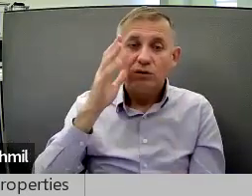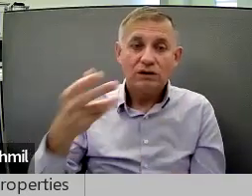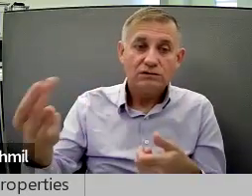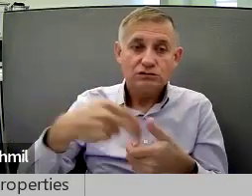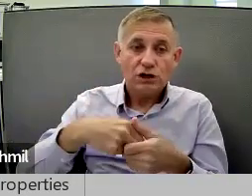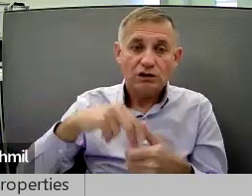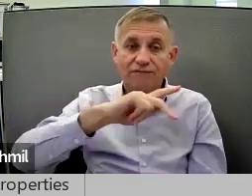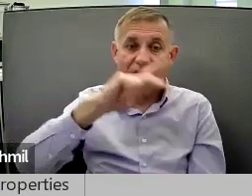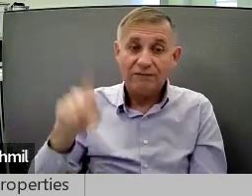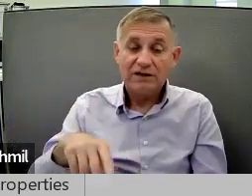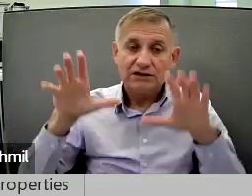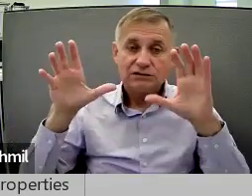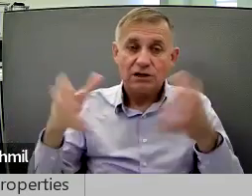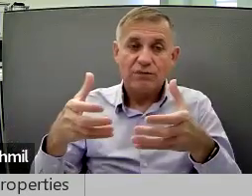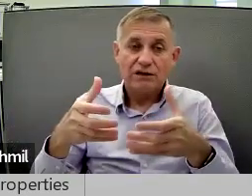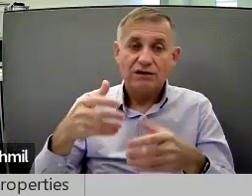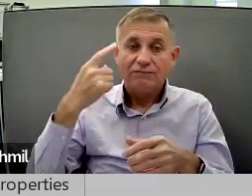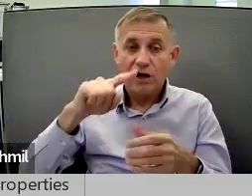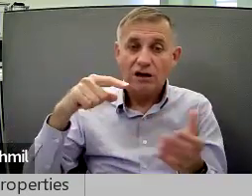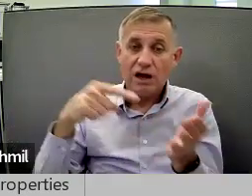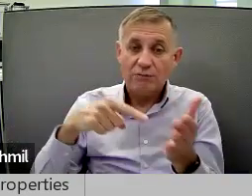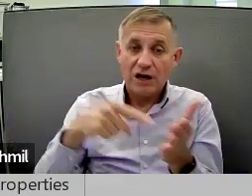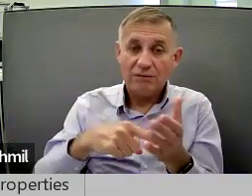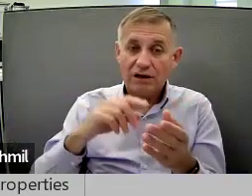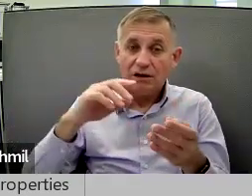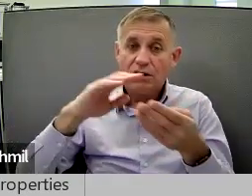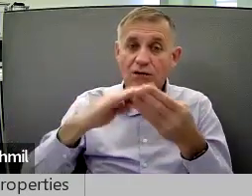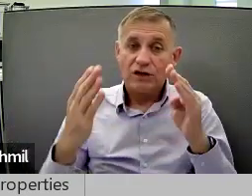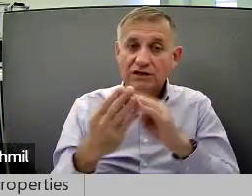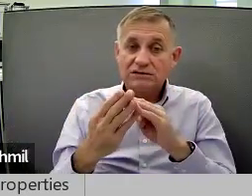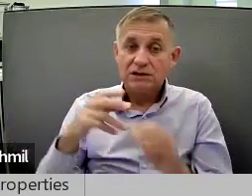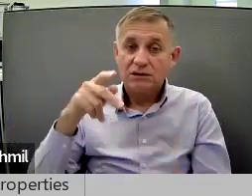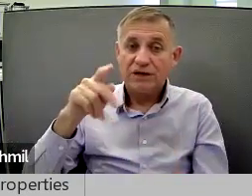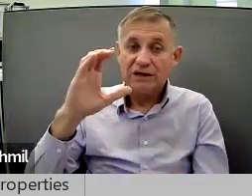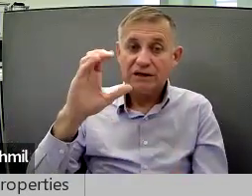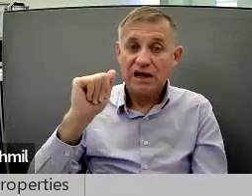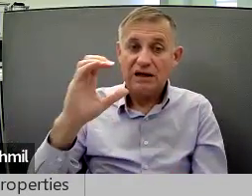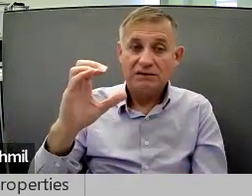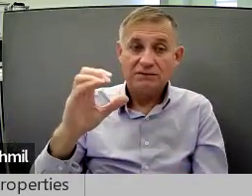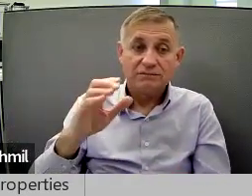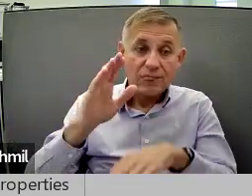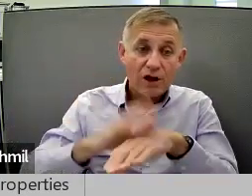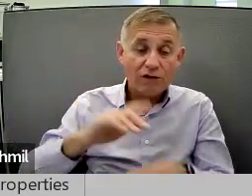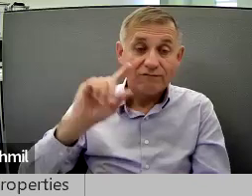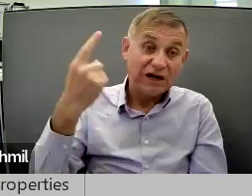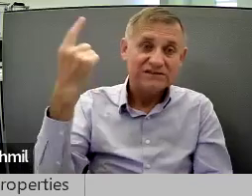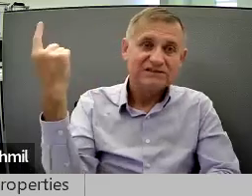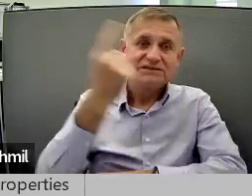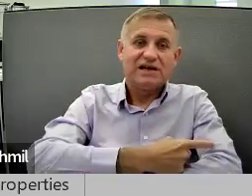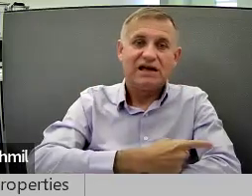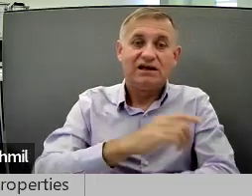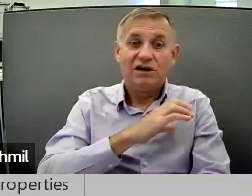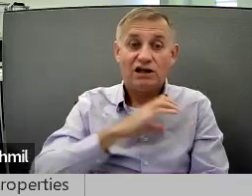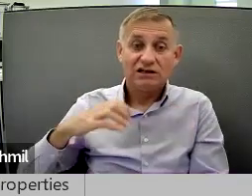We will be joining the Philadelphia Coalition for Affordable Communities on the PCAC